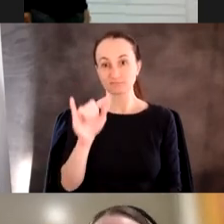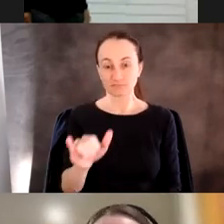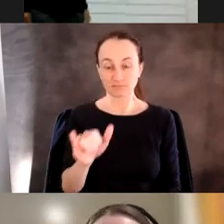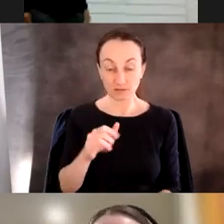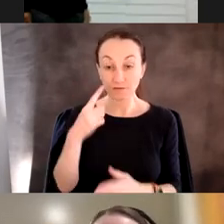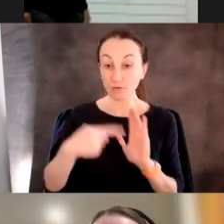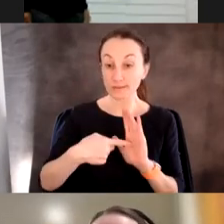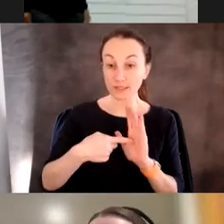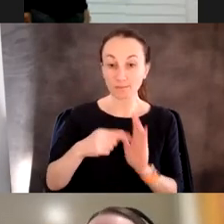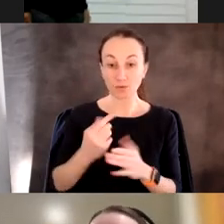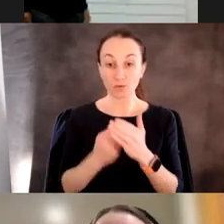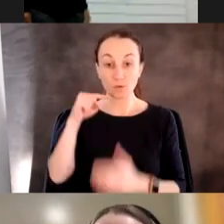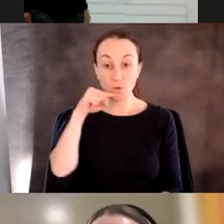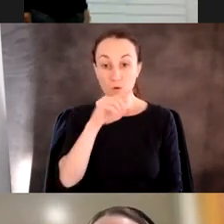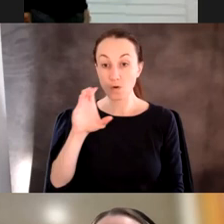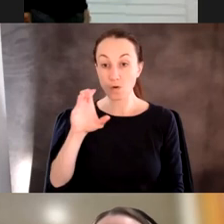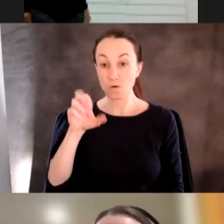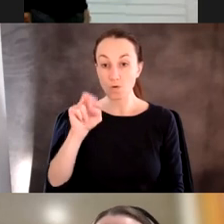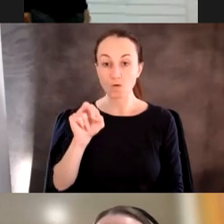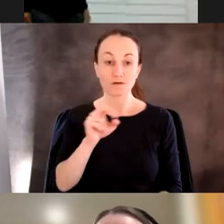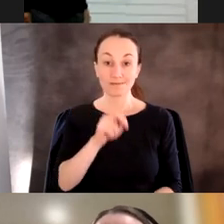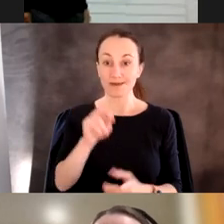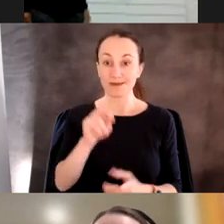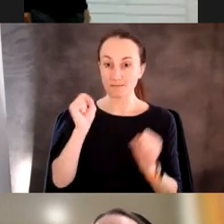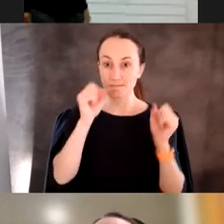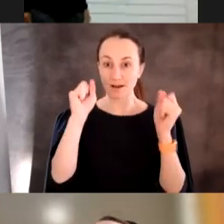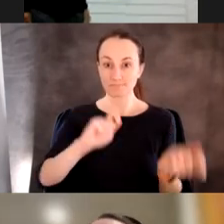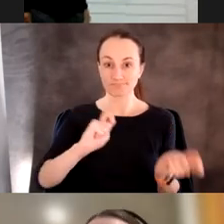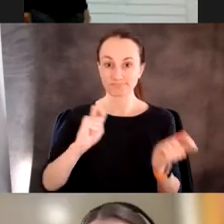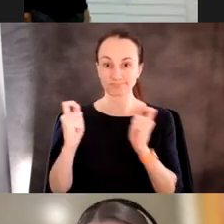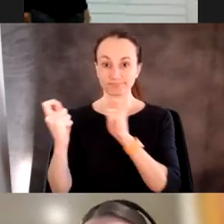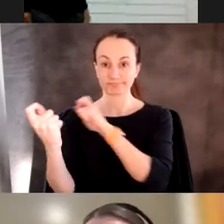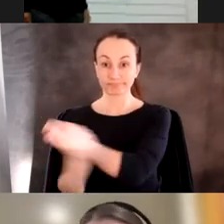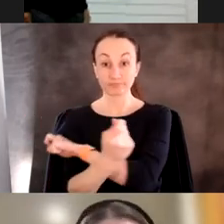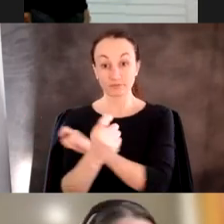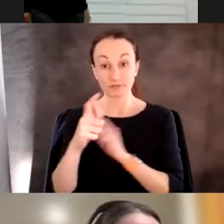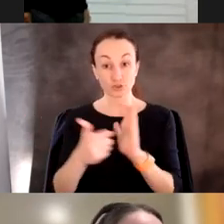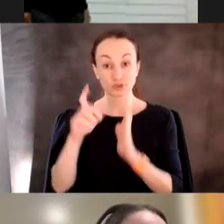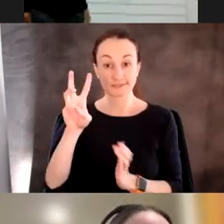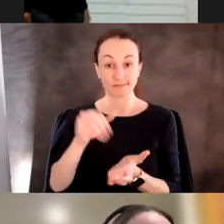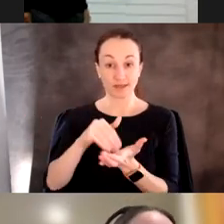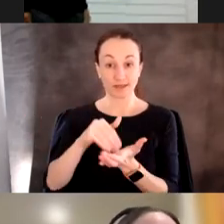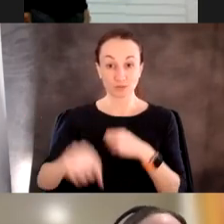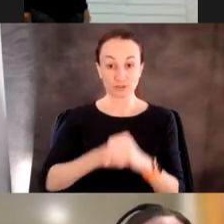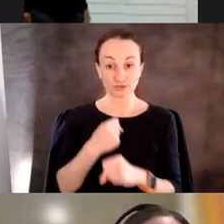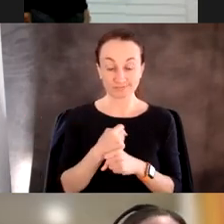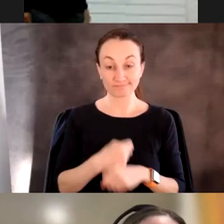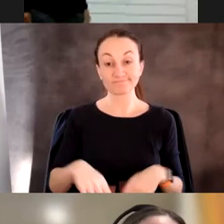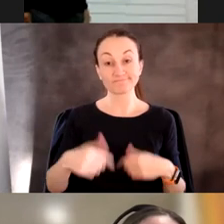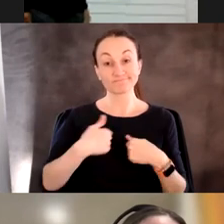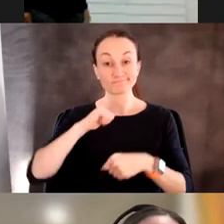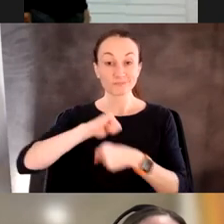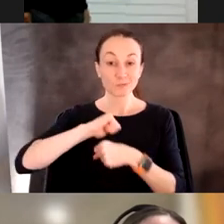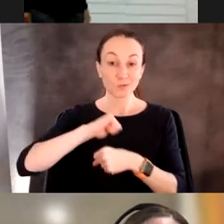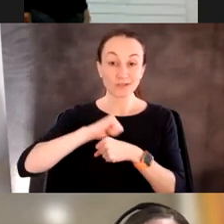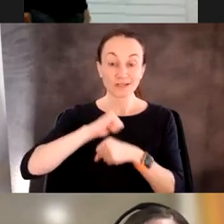the corn example, this amazing transformation happened over the course of 6,000 years. And when I was working on